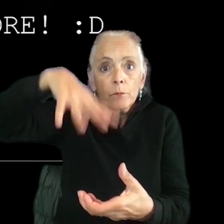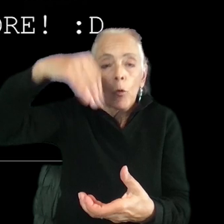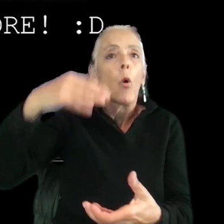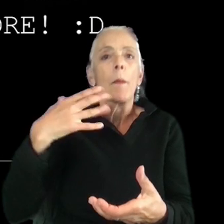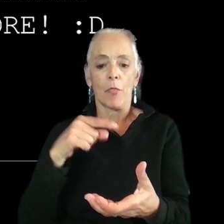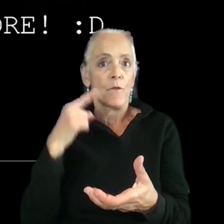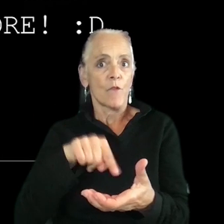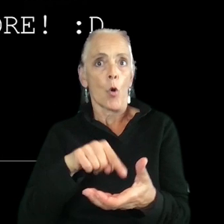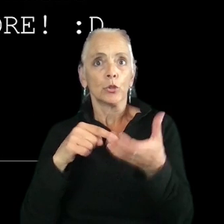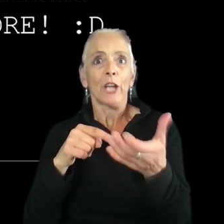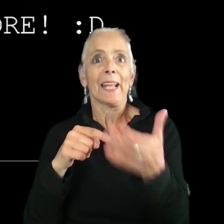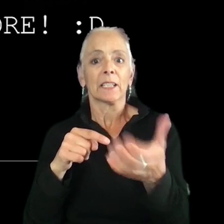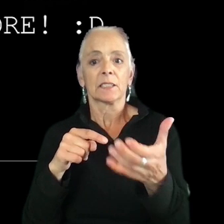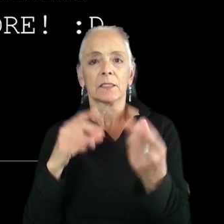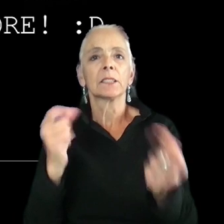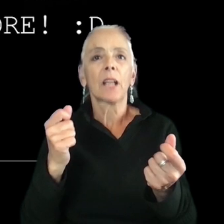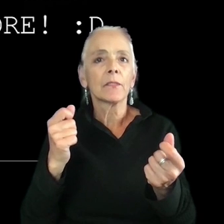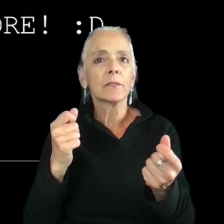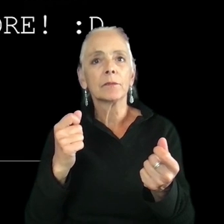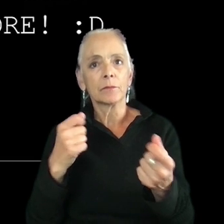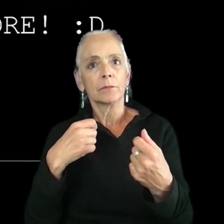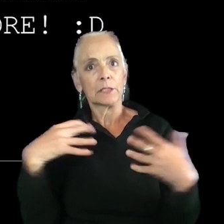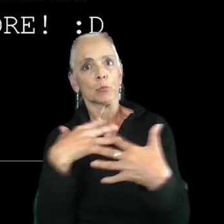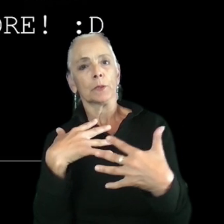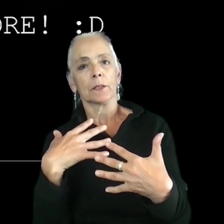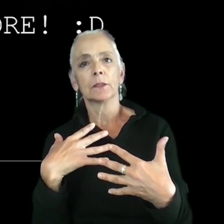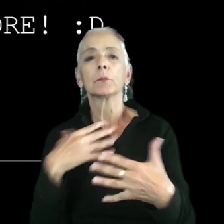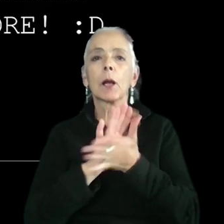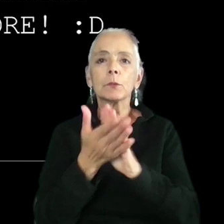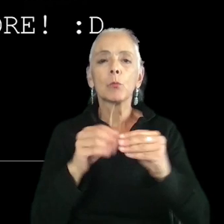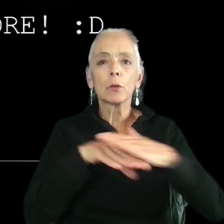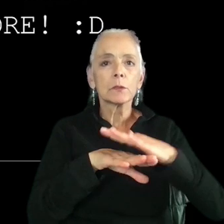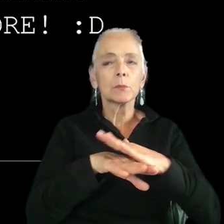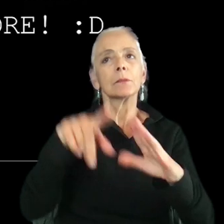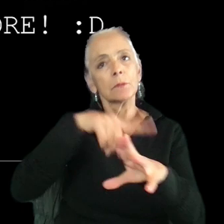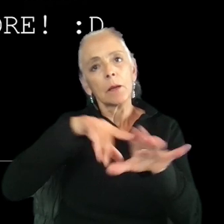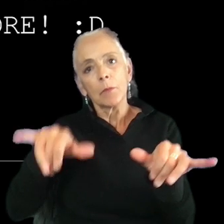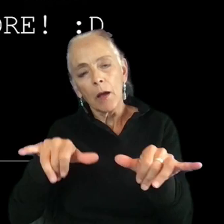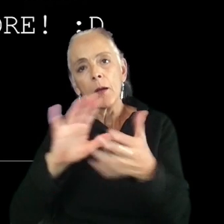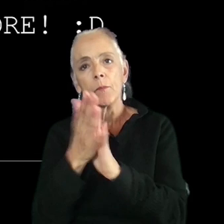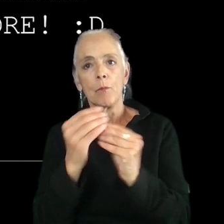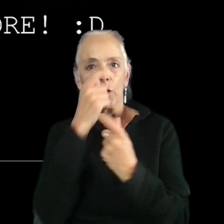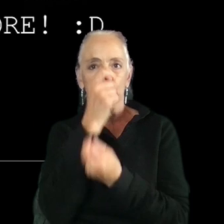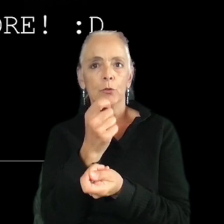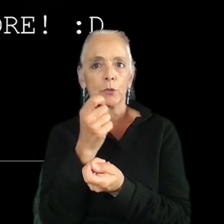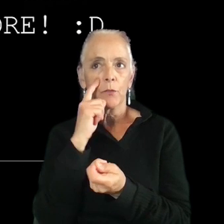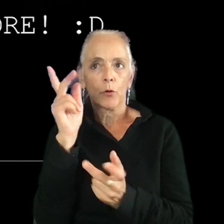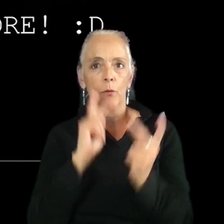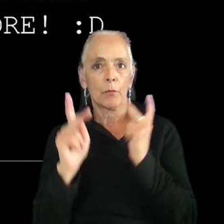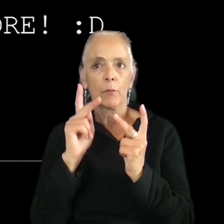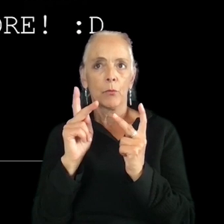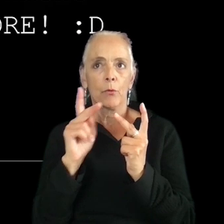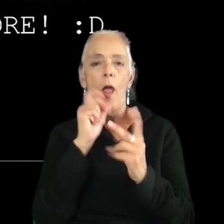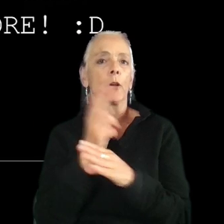sudden movement, that's spooky. It makes the gameplay not only more accessible, but also more interesting for those who may not be using